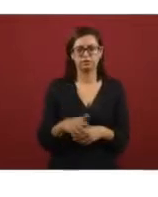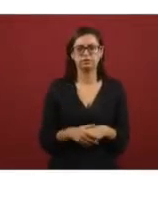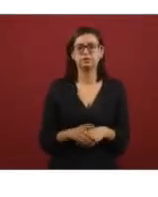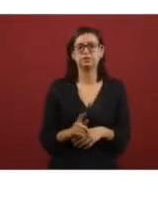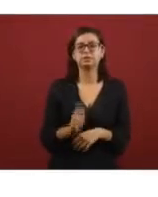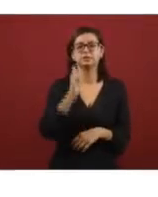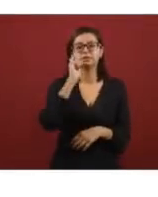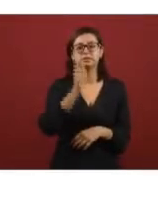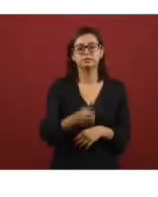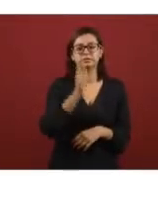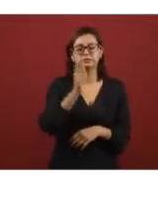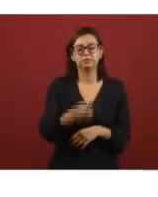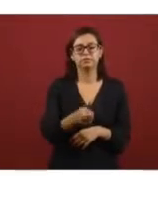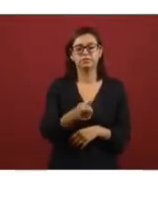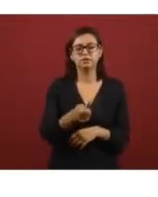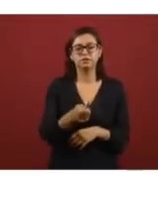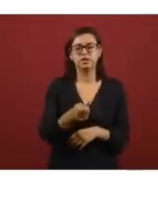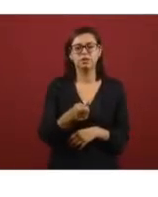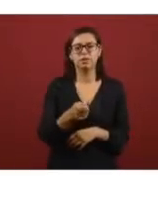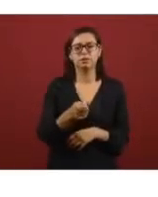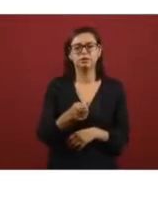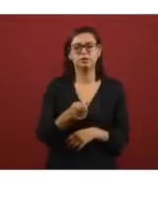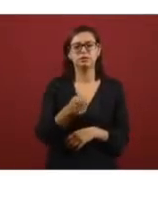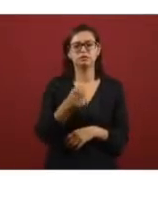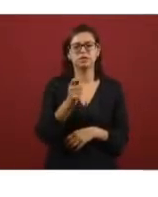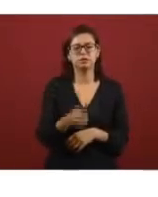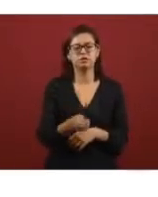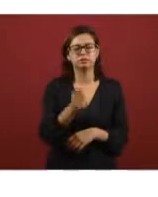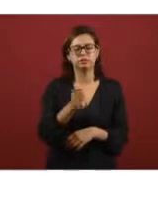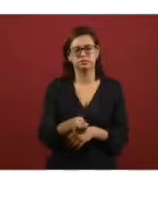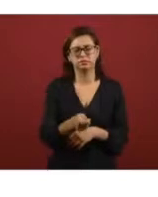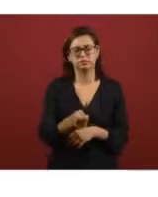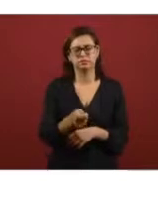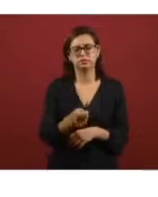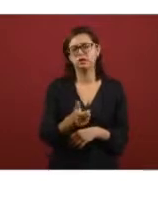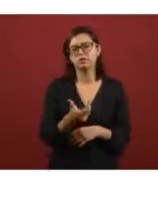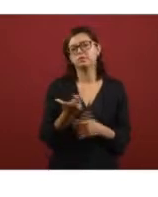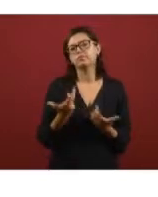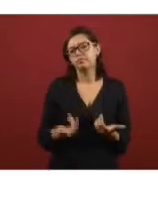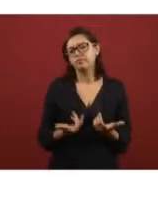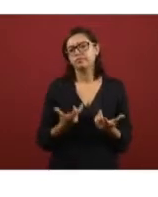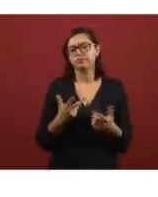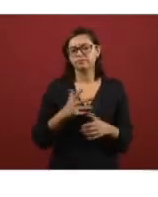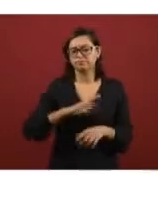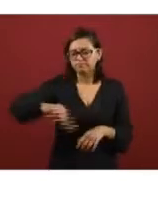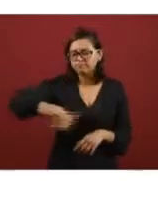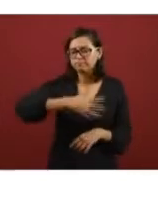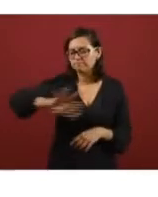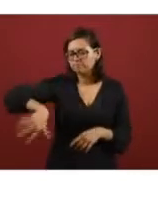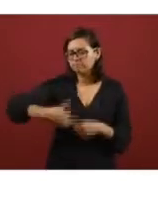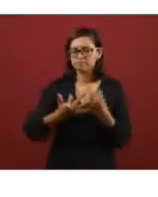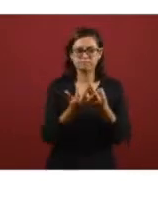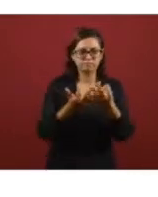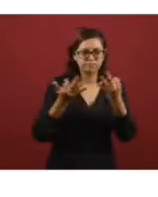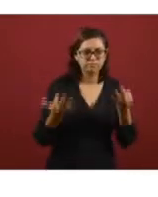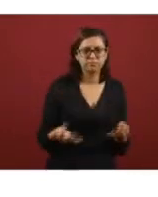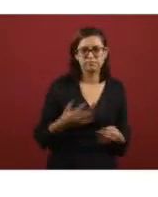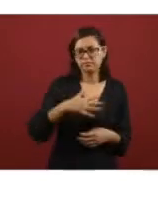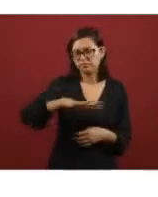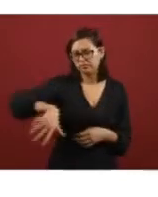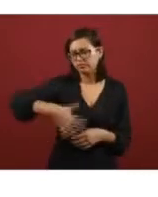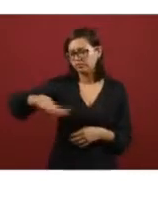this is product that like the president said which is of the